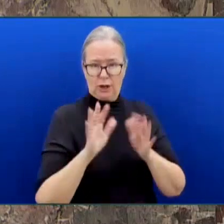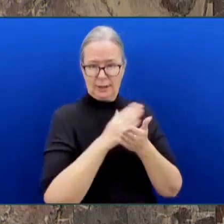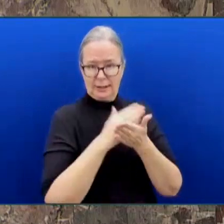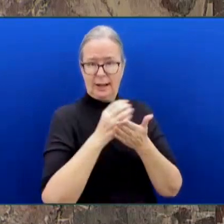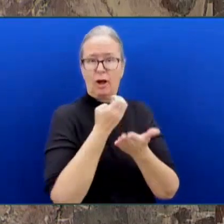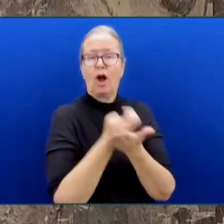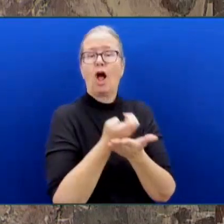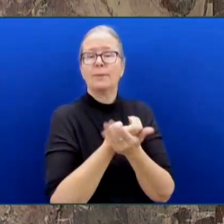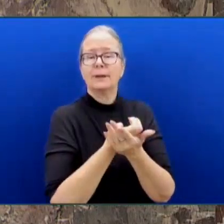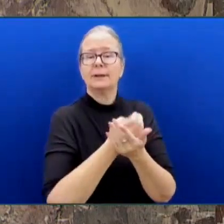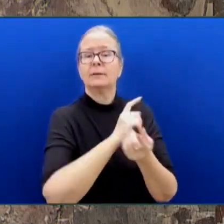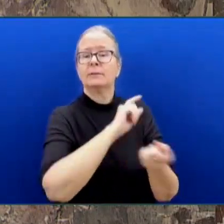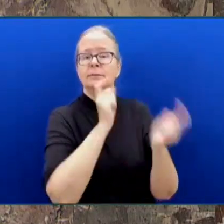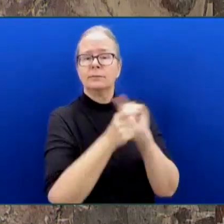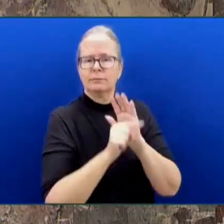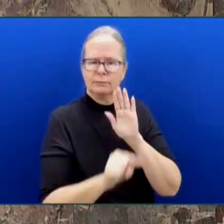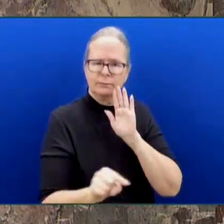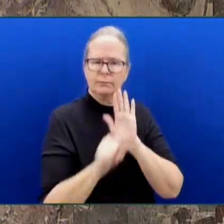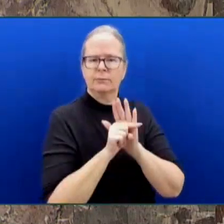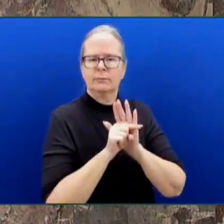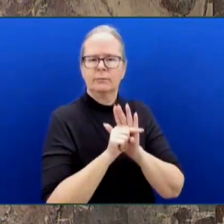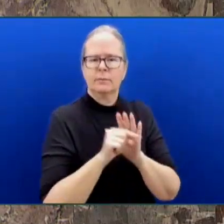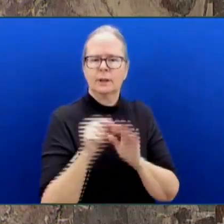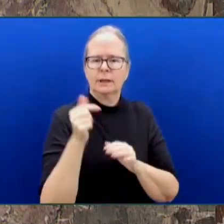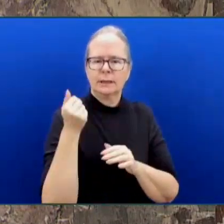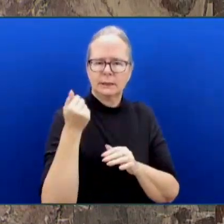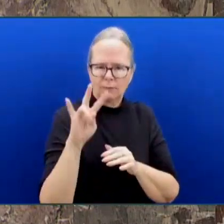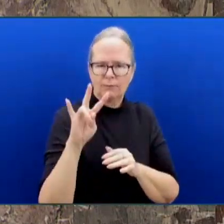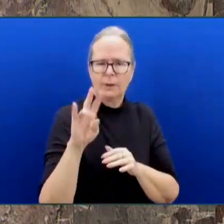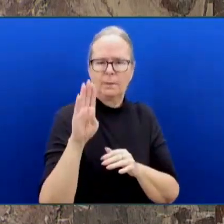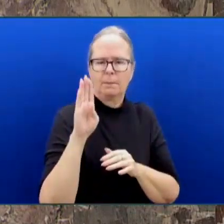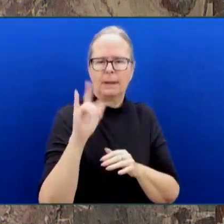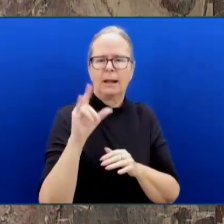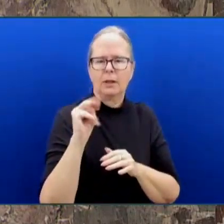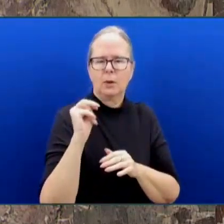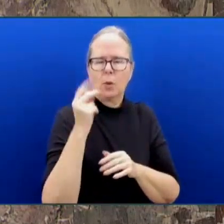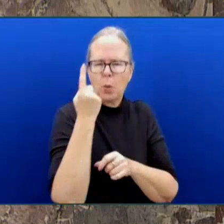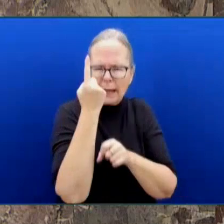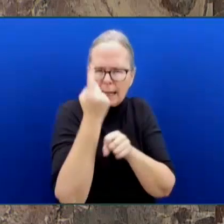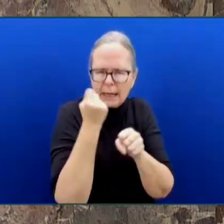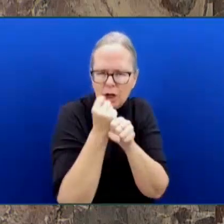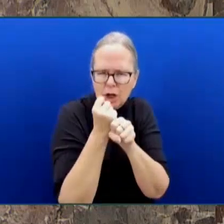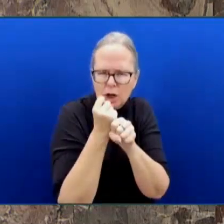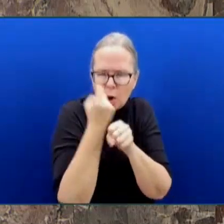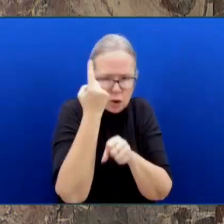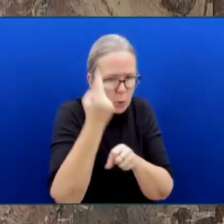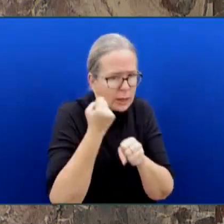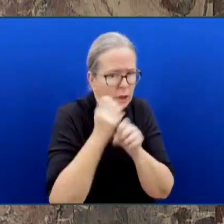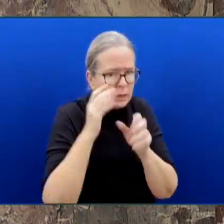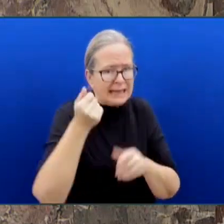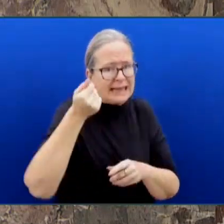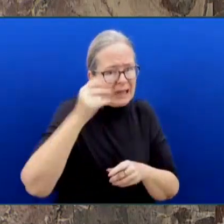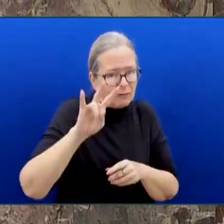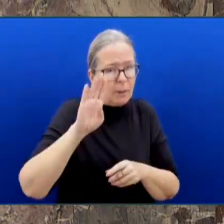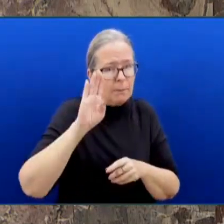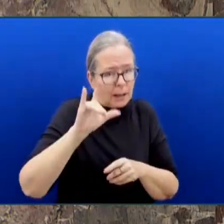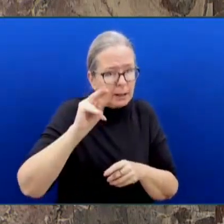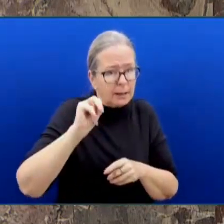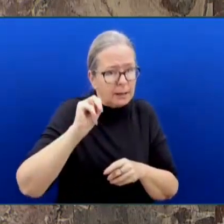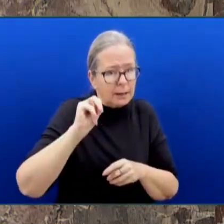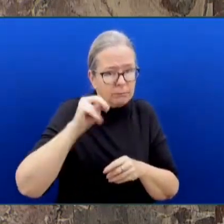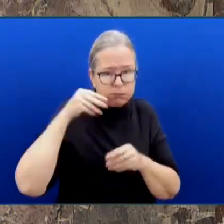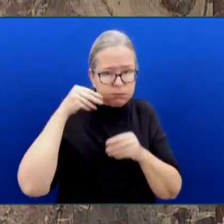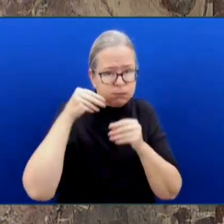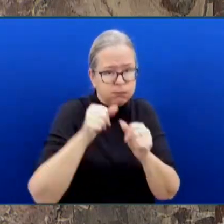in that year alone. This year, this past year, the